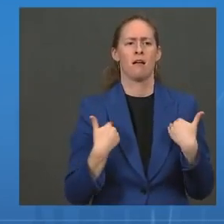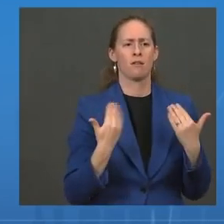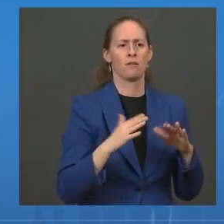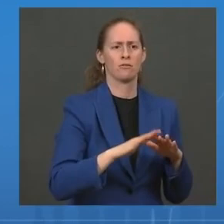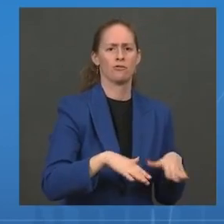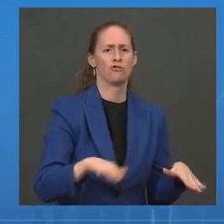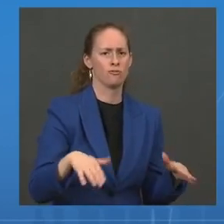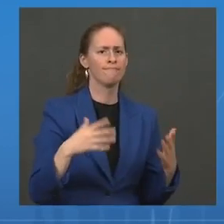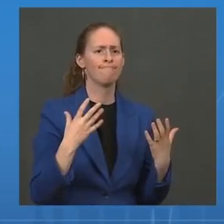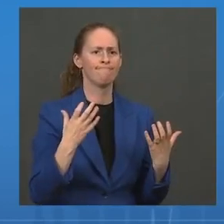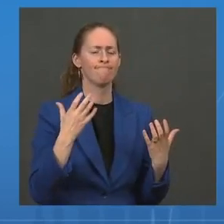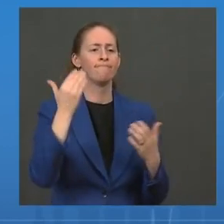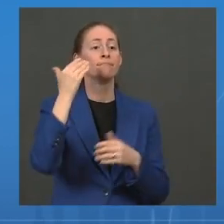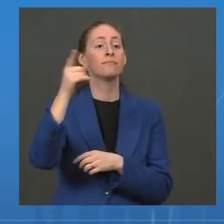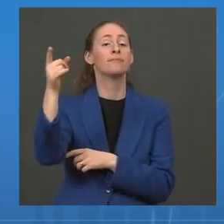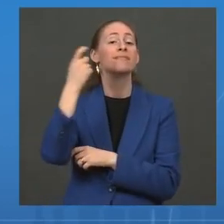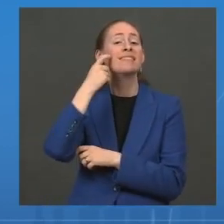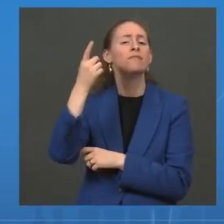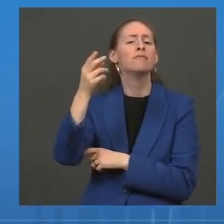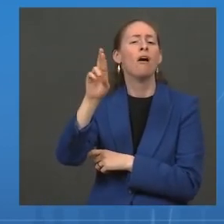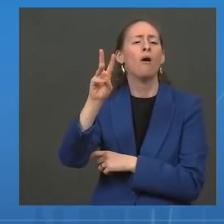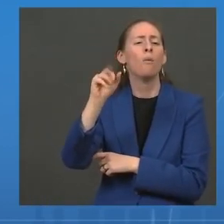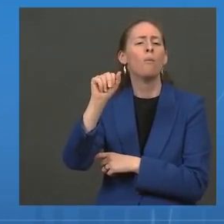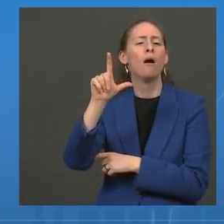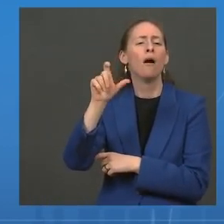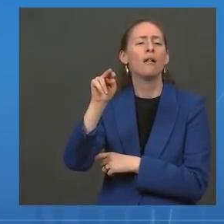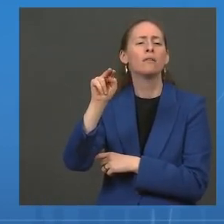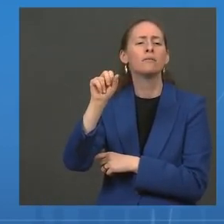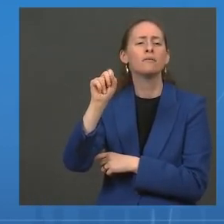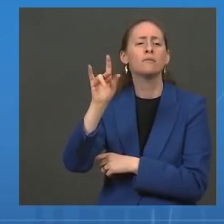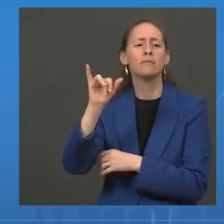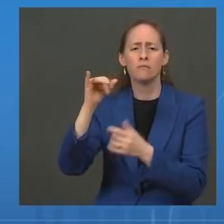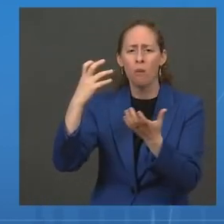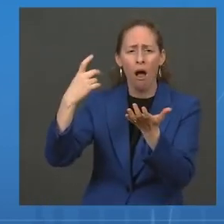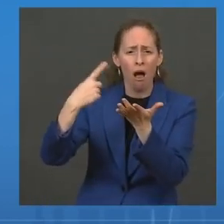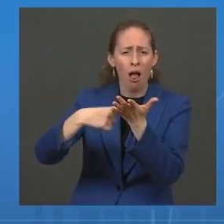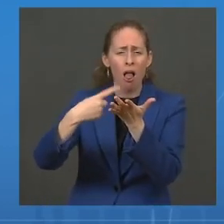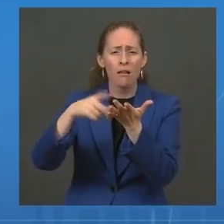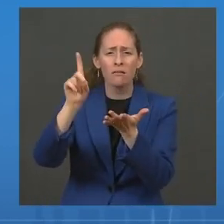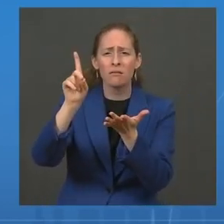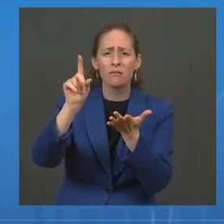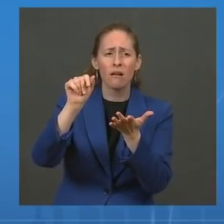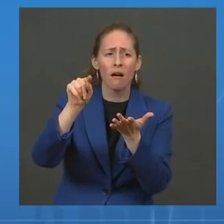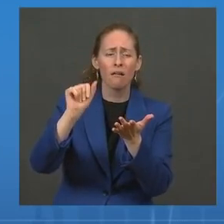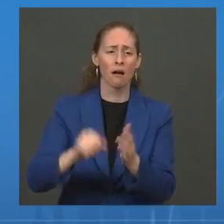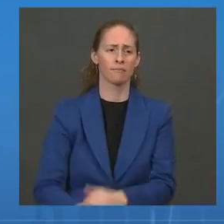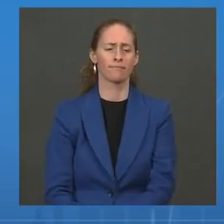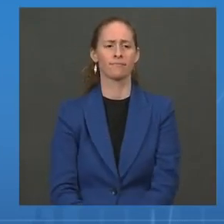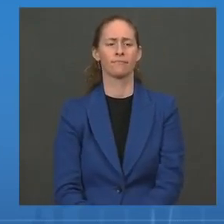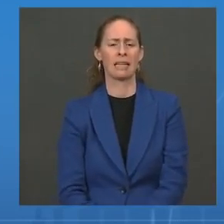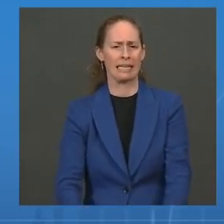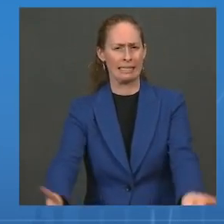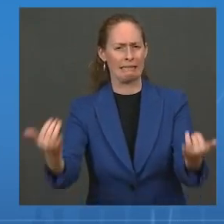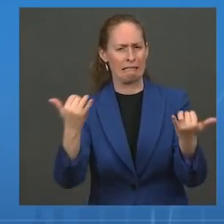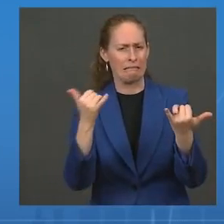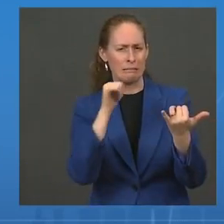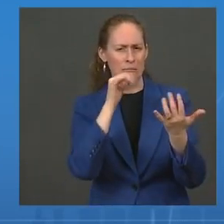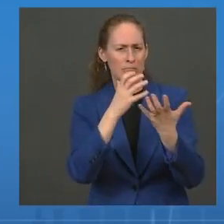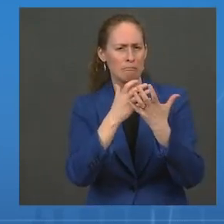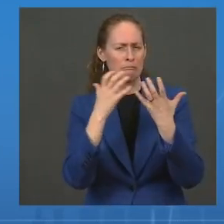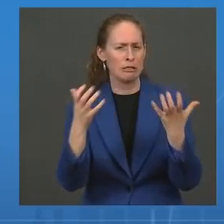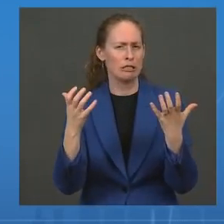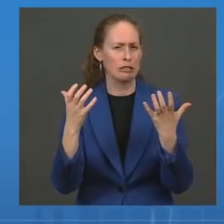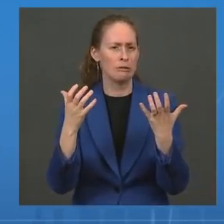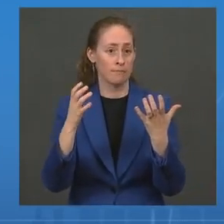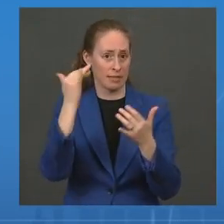Walensky, on the data question. Dr. Yeah, I don't have much to add there. As you noted, with new places coming online, there is a bit of a